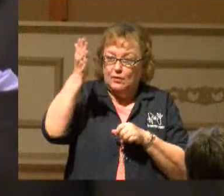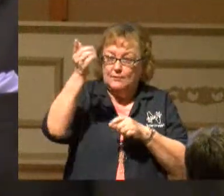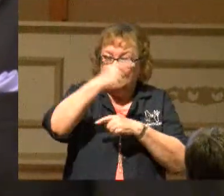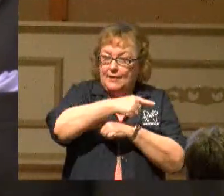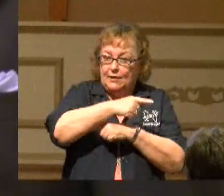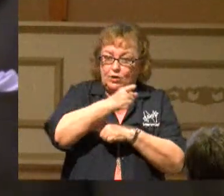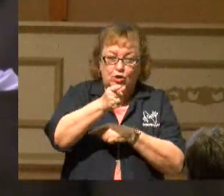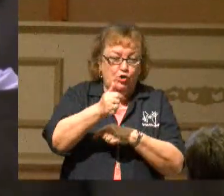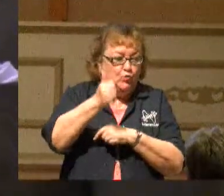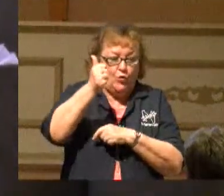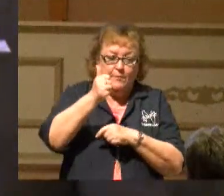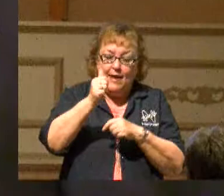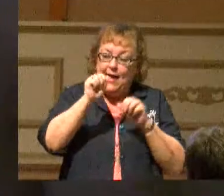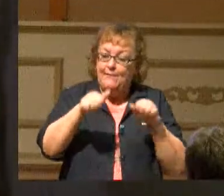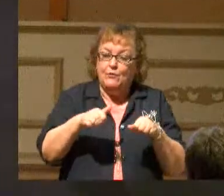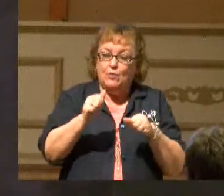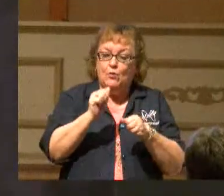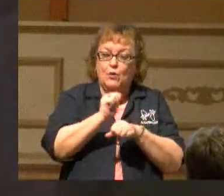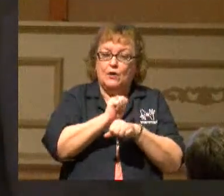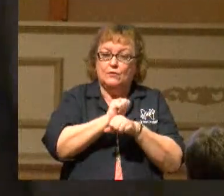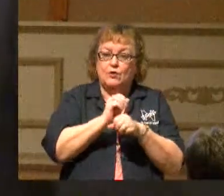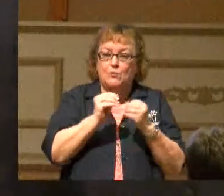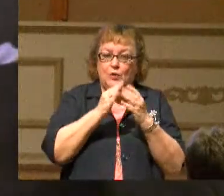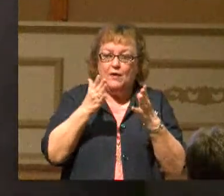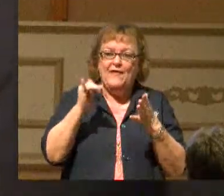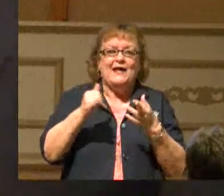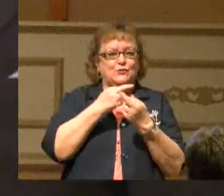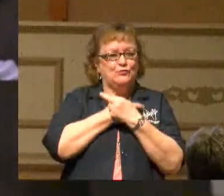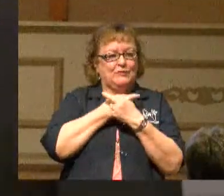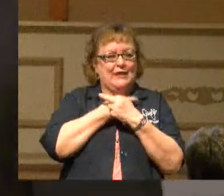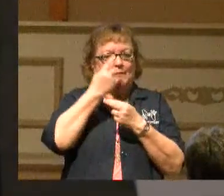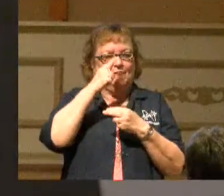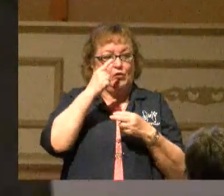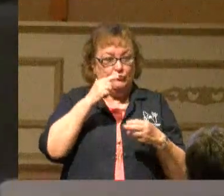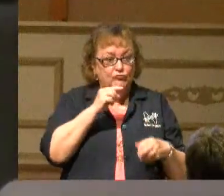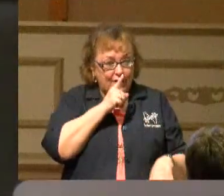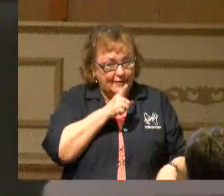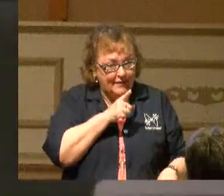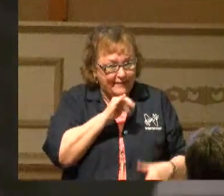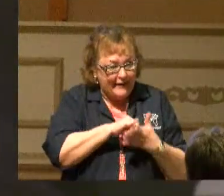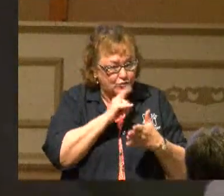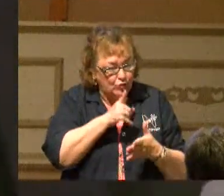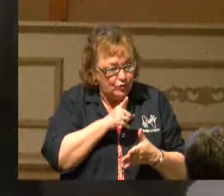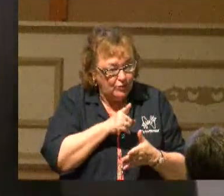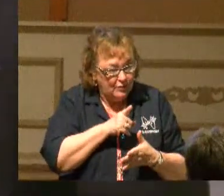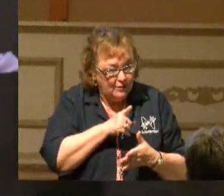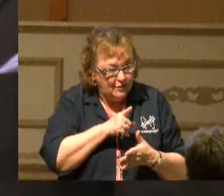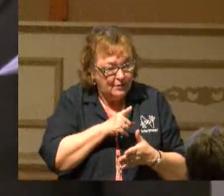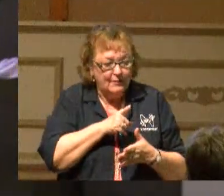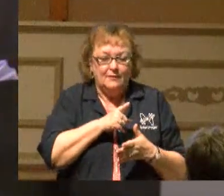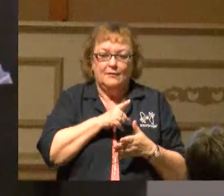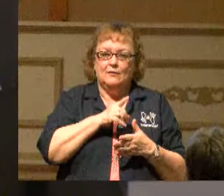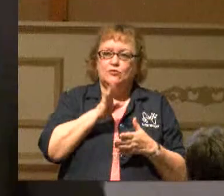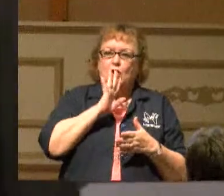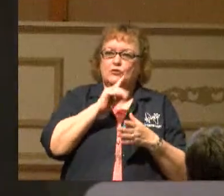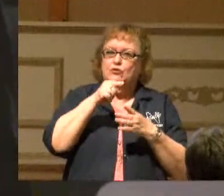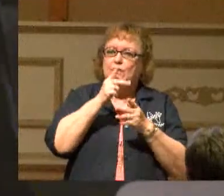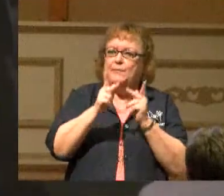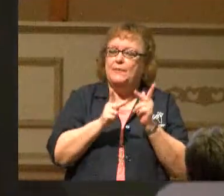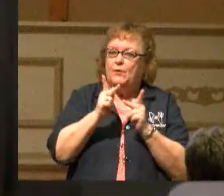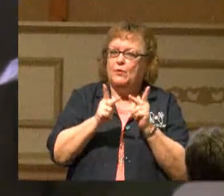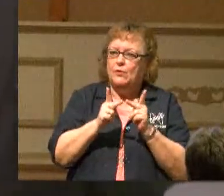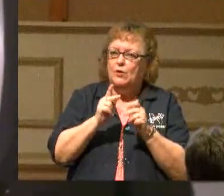cannot work anymore? Well, that's what retirement's for. Oh, really? Is that true? Talk to the people